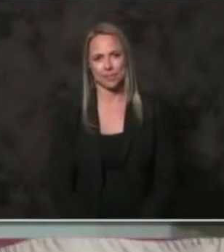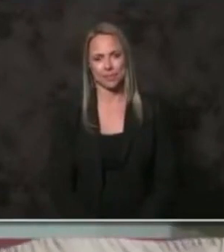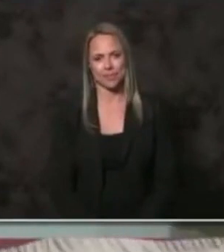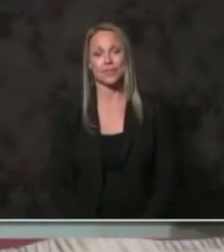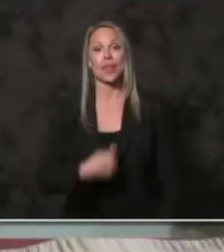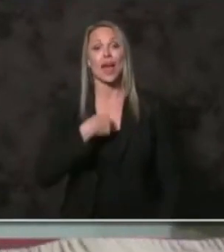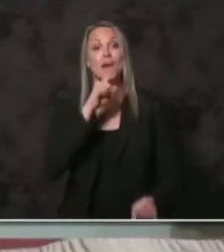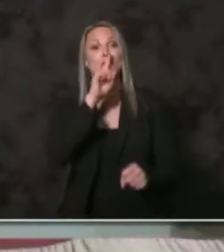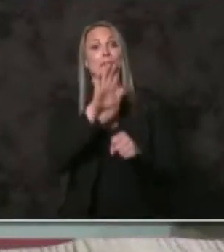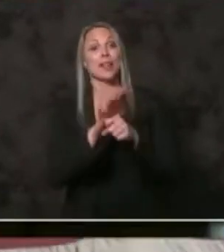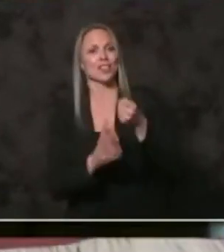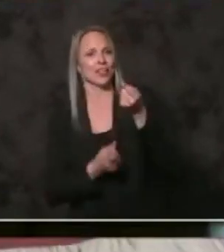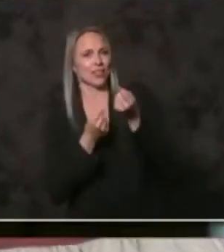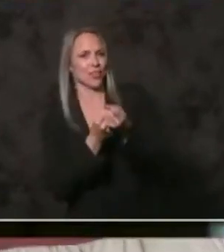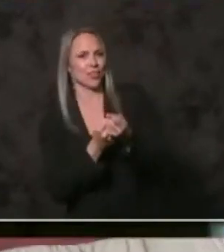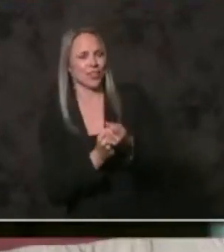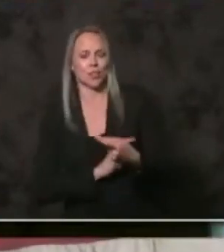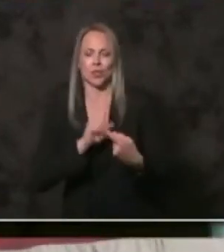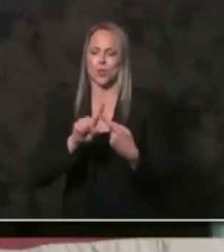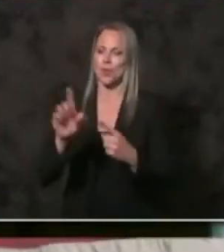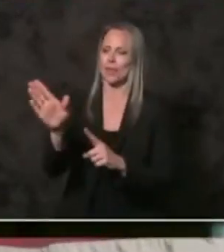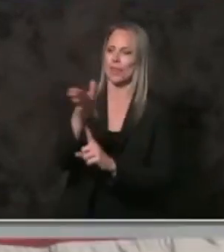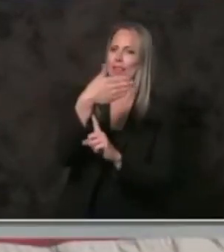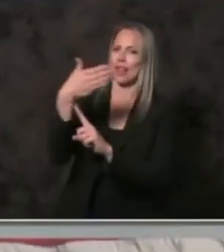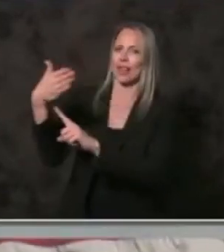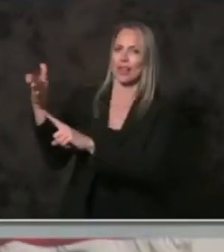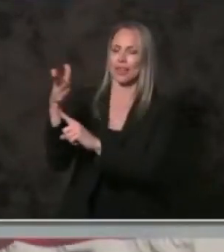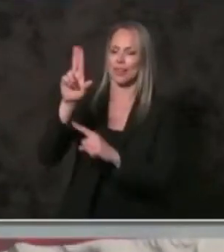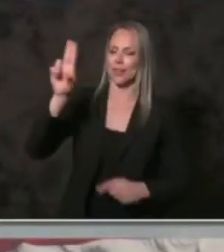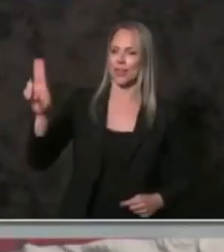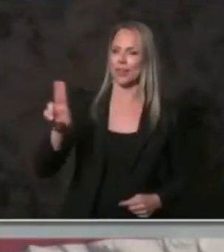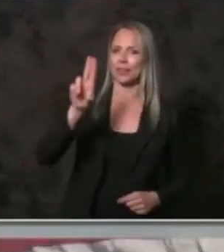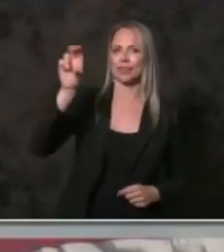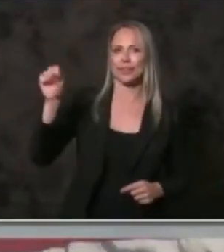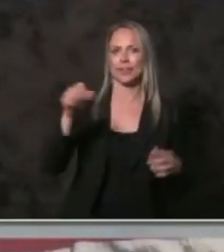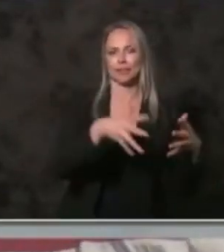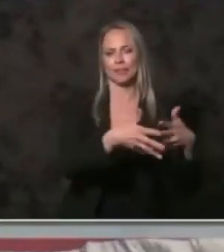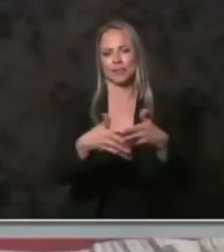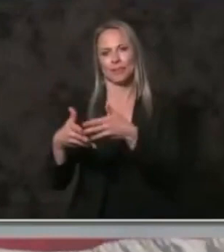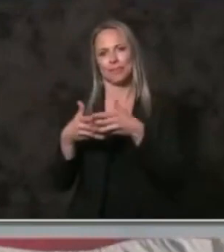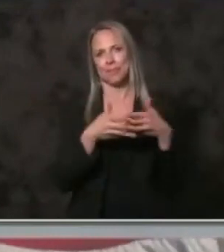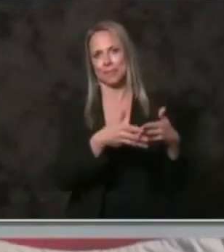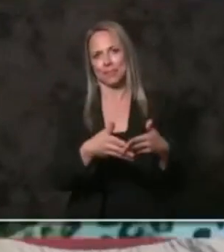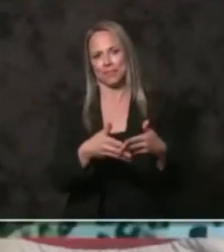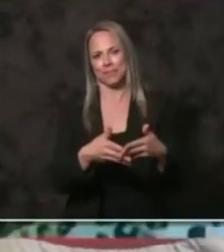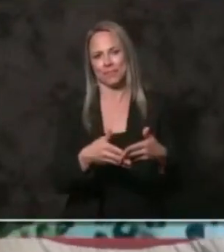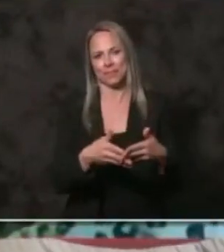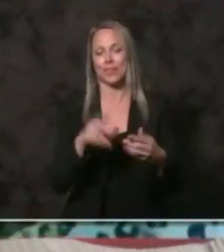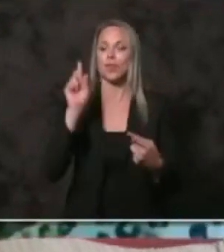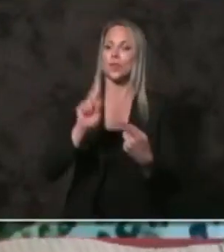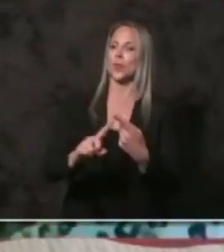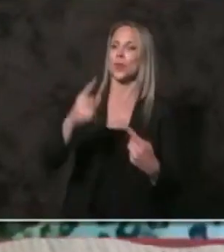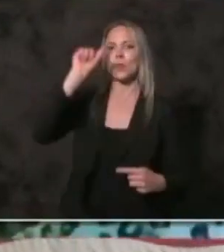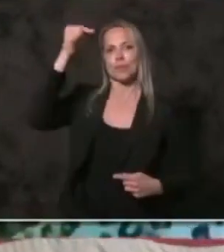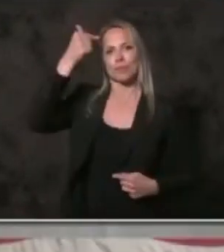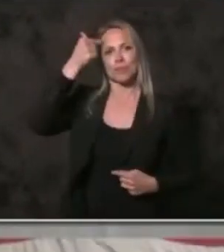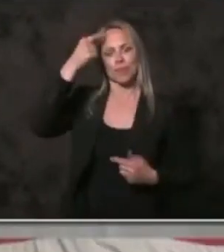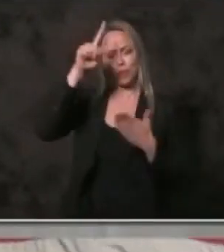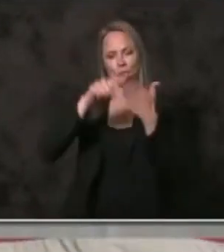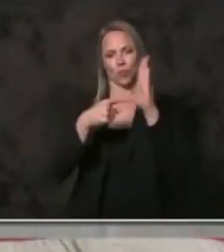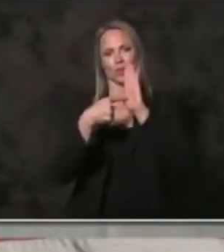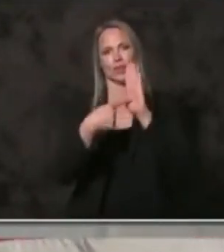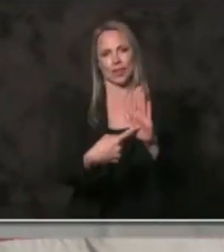I pledge allegiance to the flag of the United States of America and to the republic.